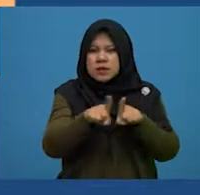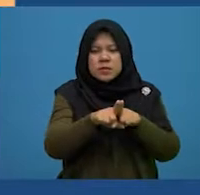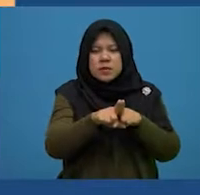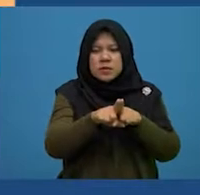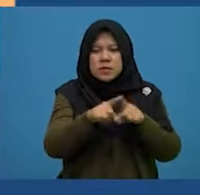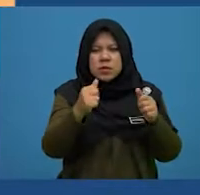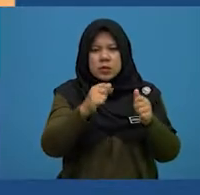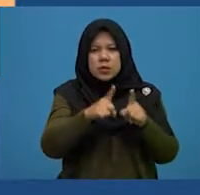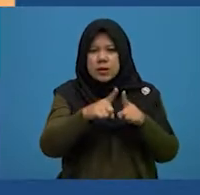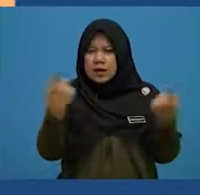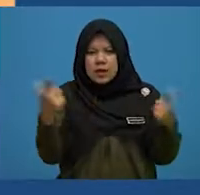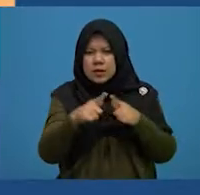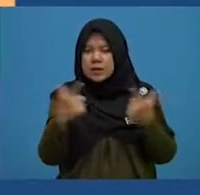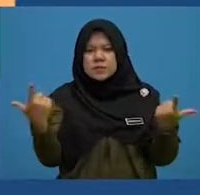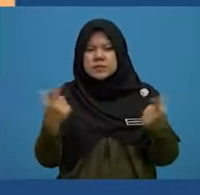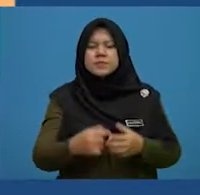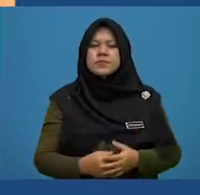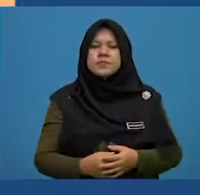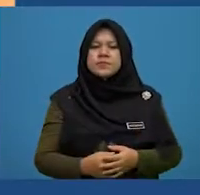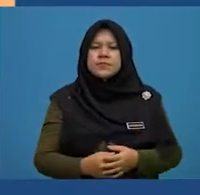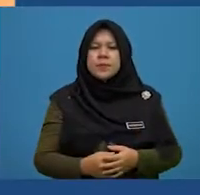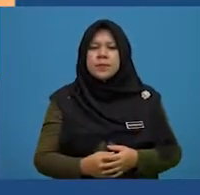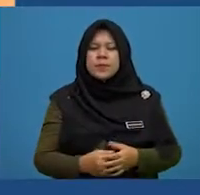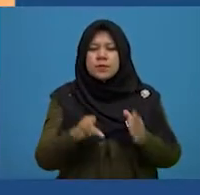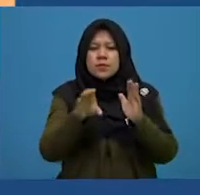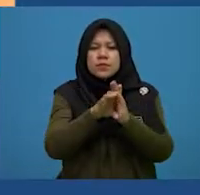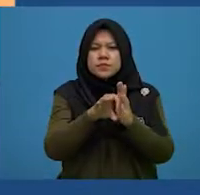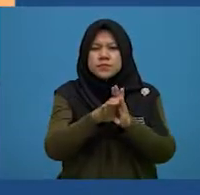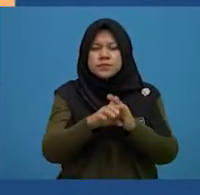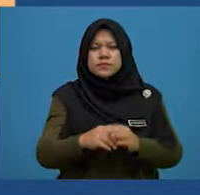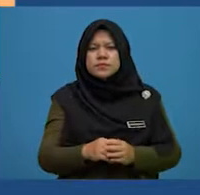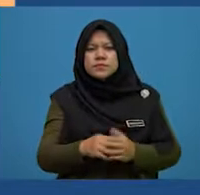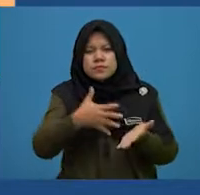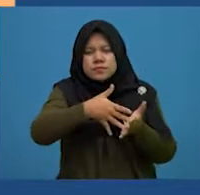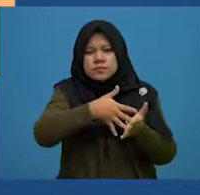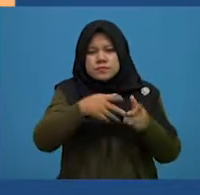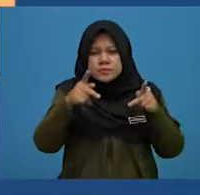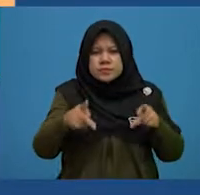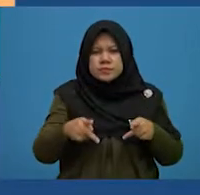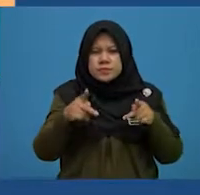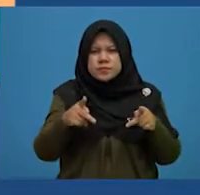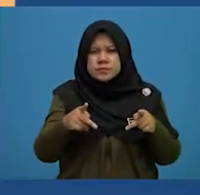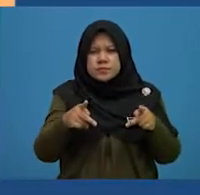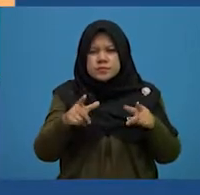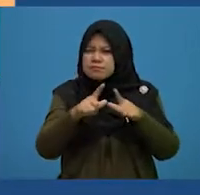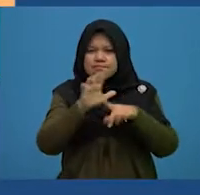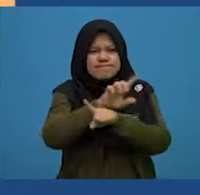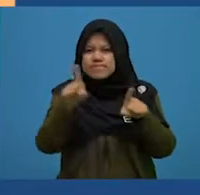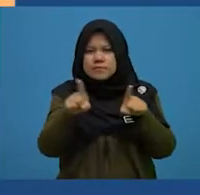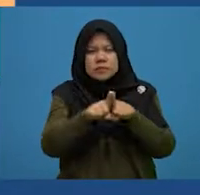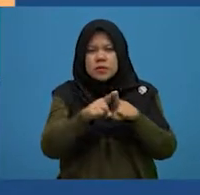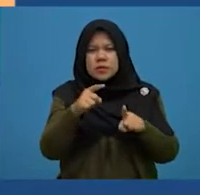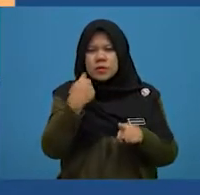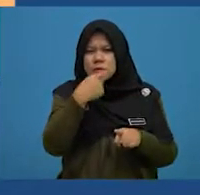to and different from. For example, vulnerable people, unlike those